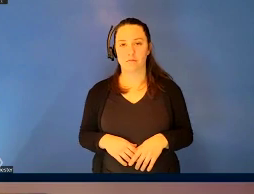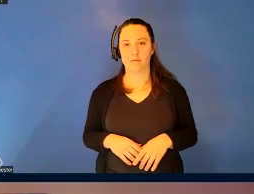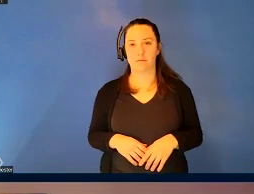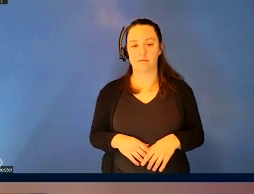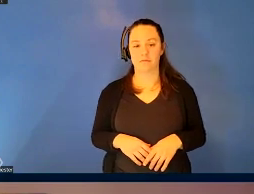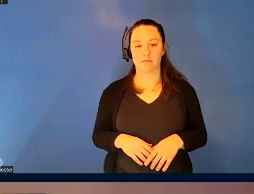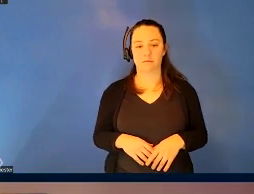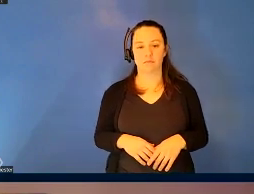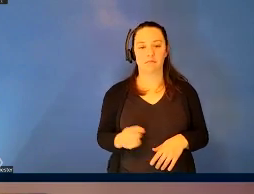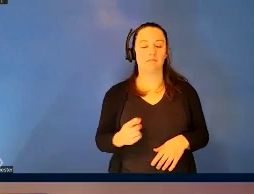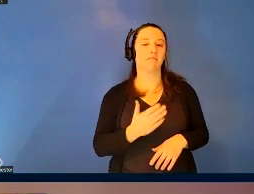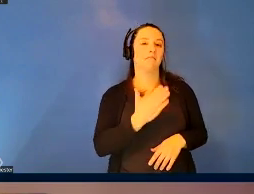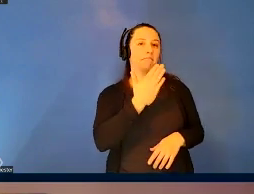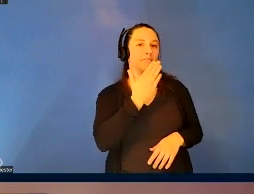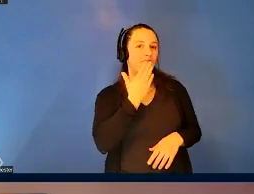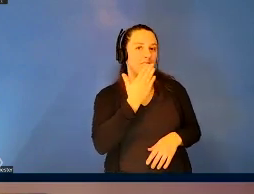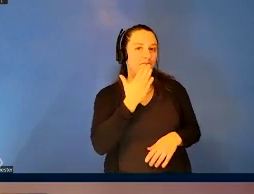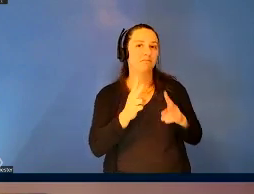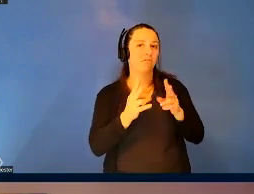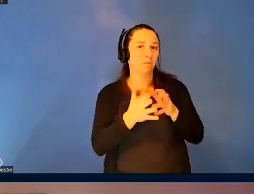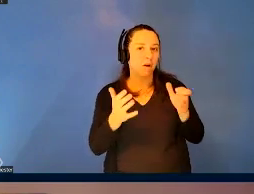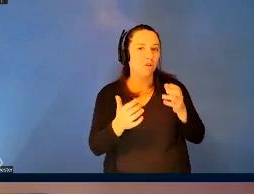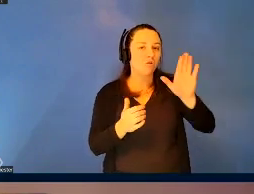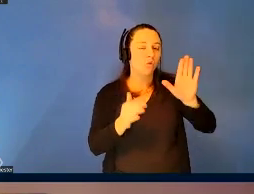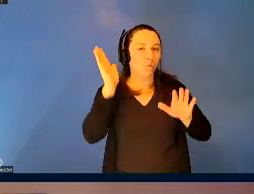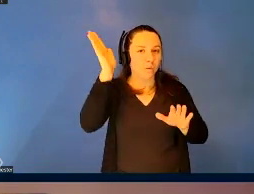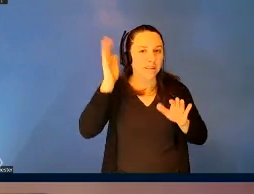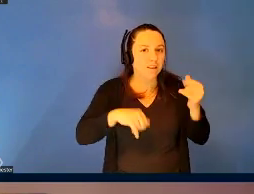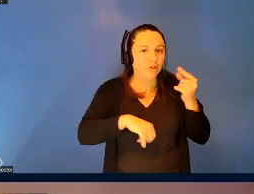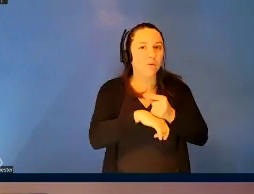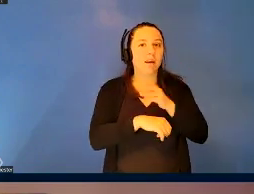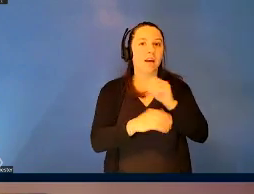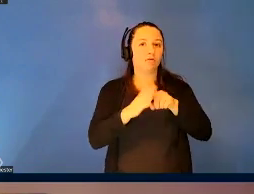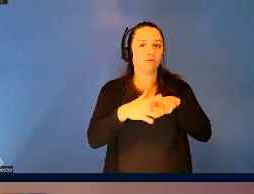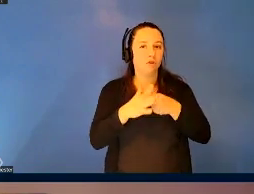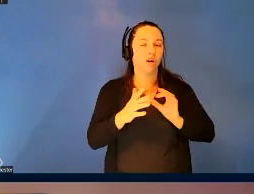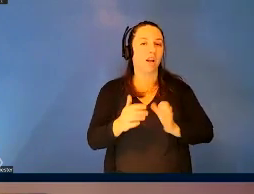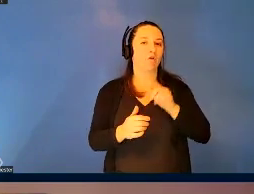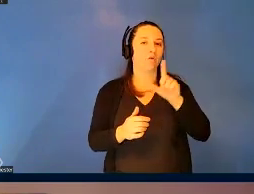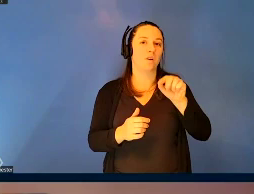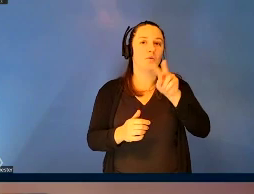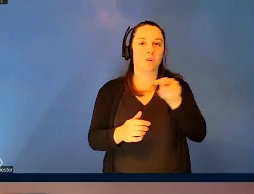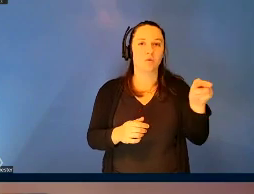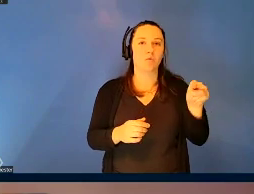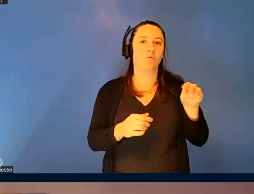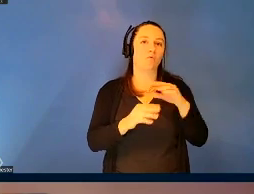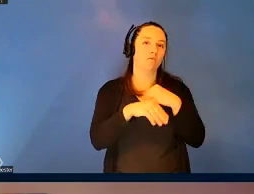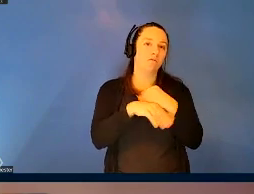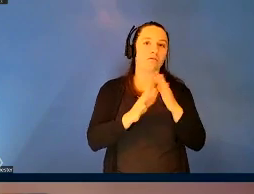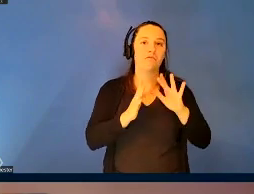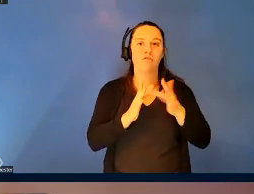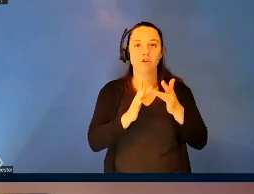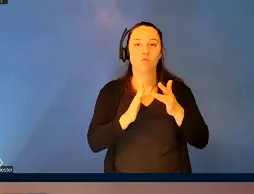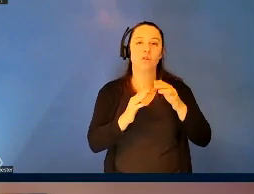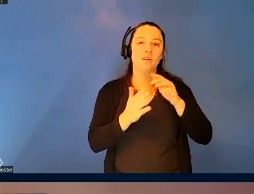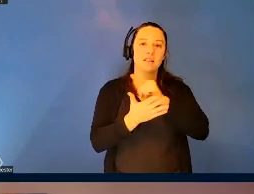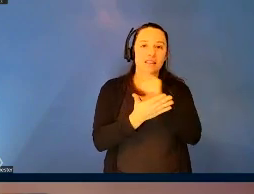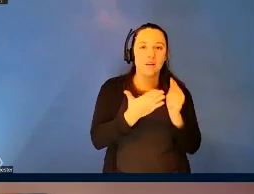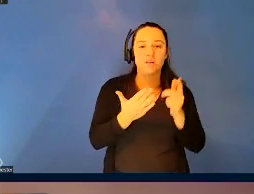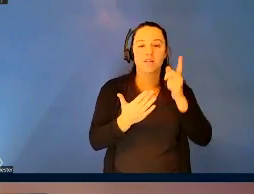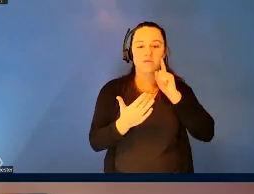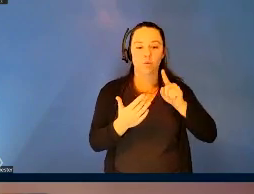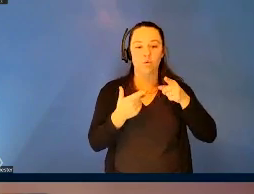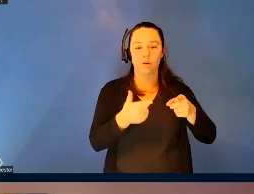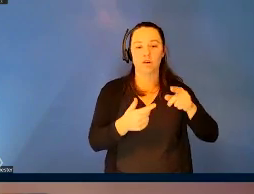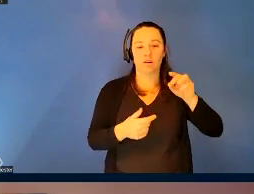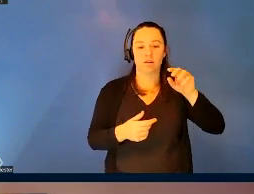Dr. White, thank you very much for your presentation today and for kicking off our 2022 virtual series of NLN History Talks. It's been a pleasure and privilege working